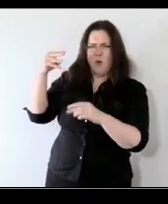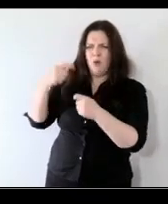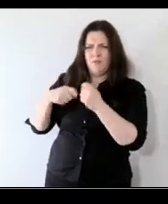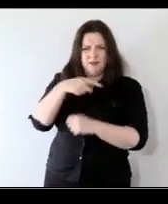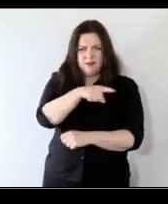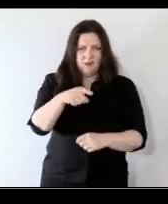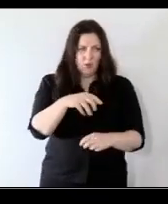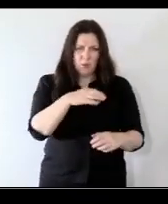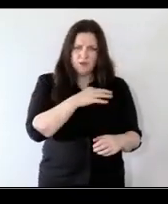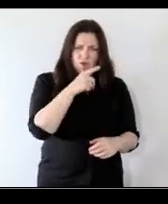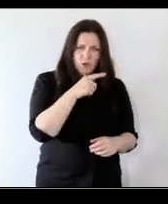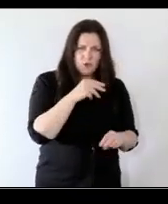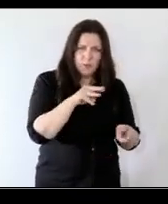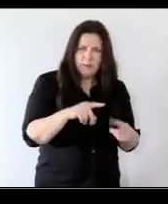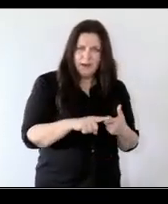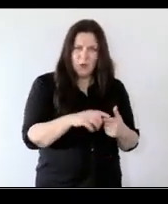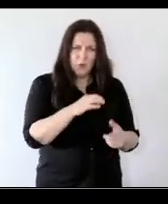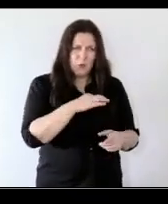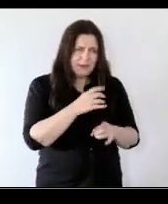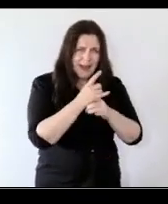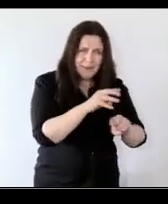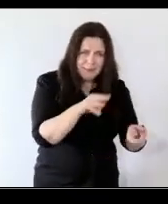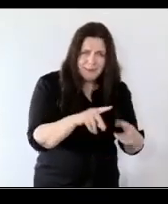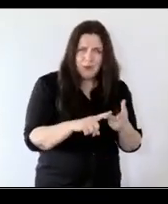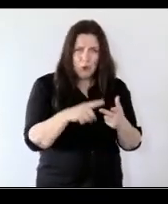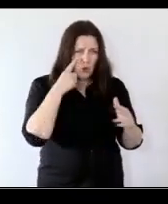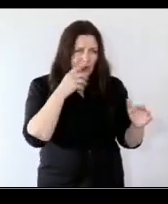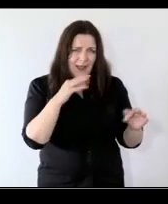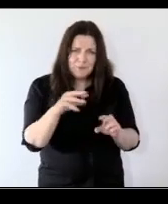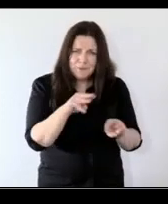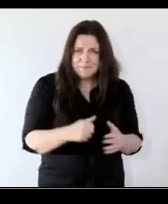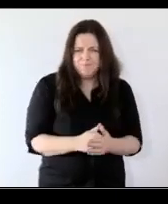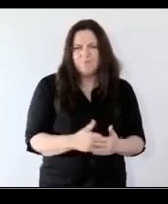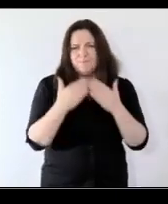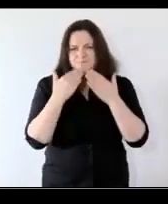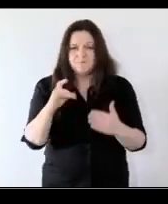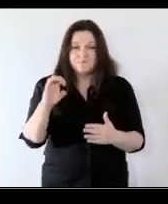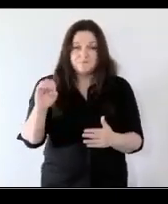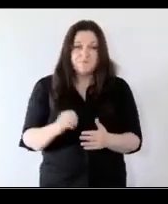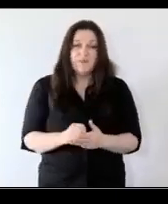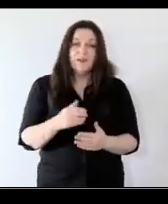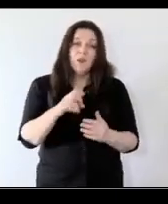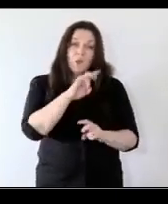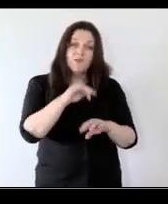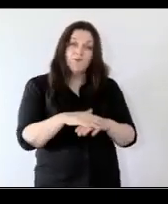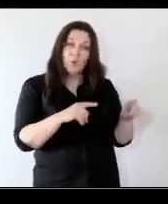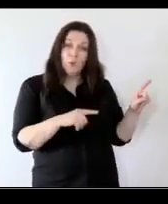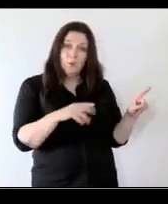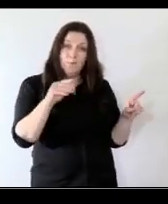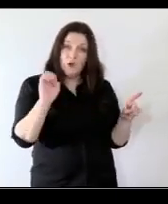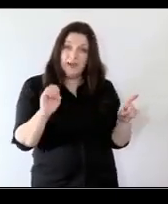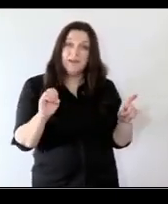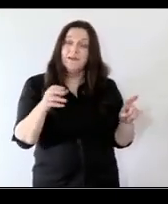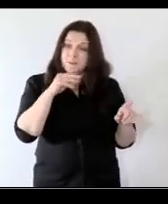really good at talking to people or helping people looking after people thank you for that case question for you bernie given the crisis